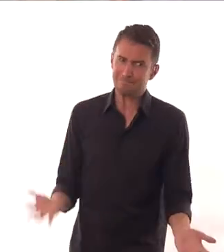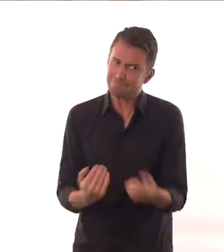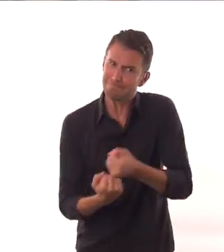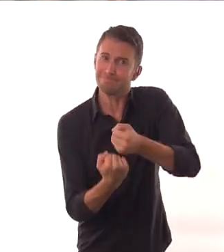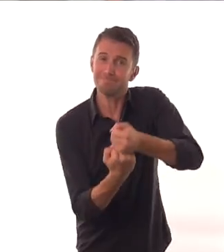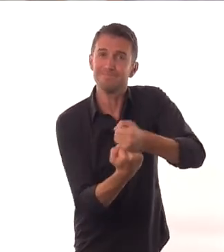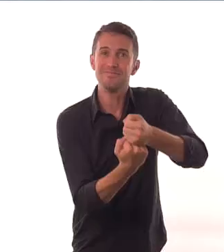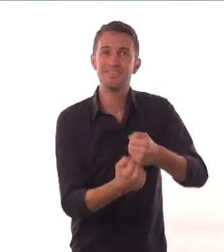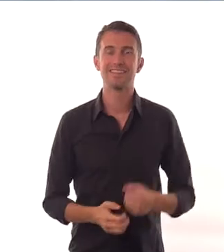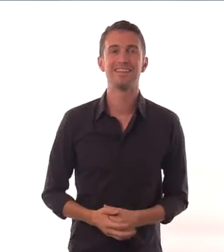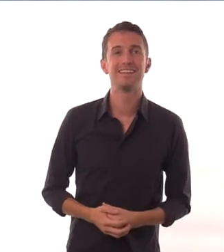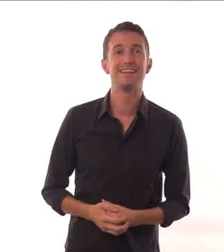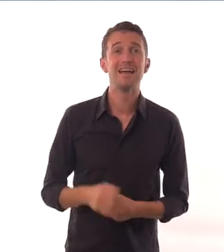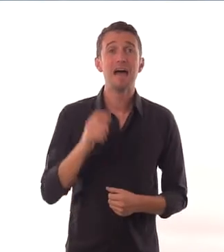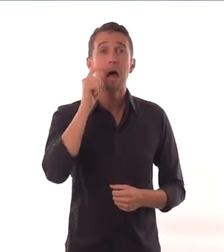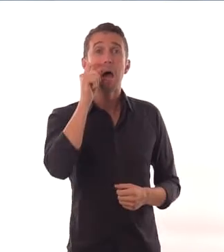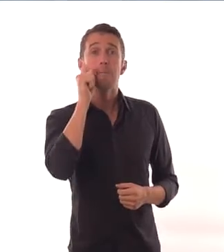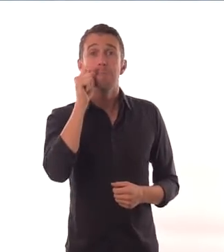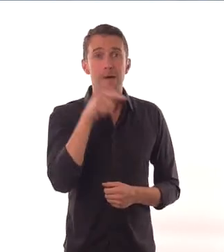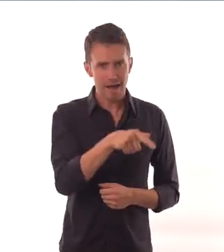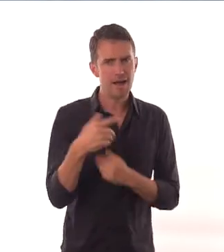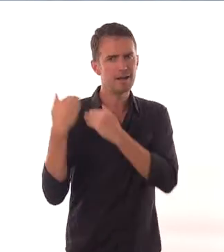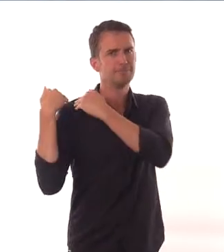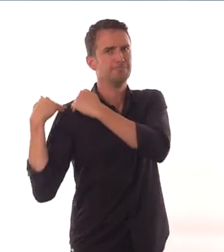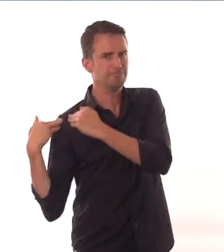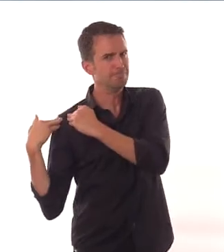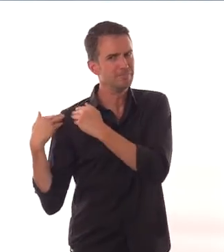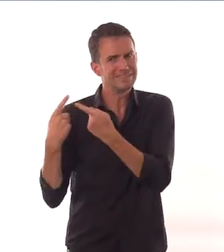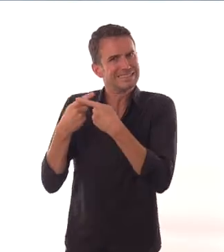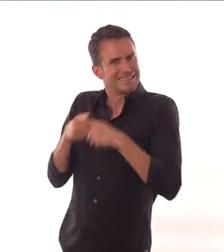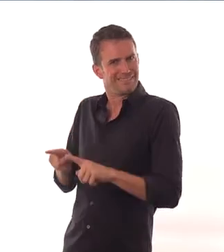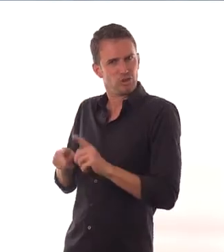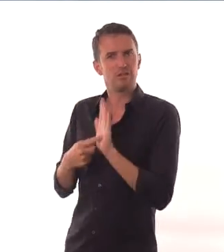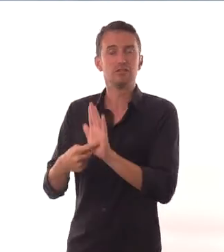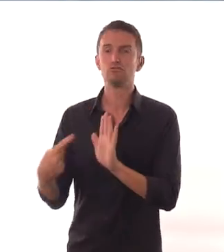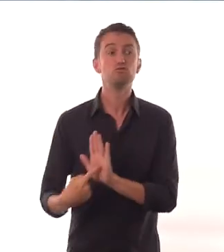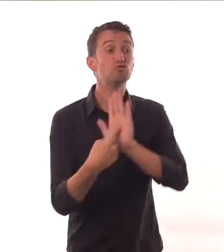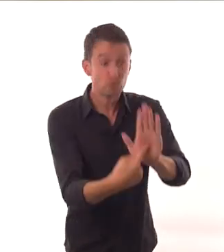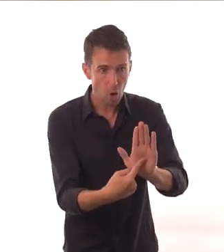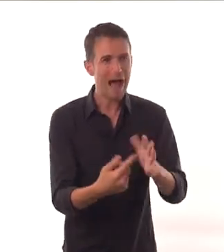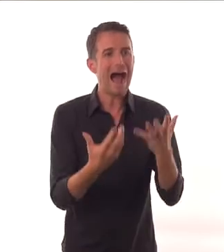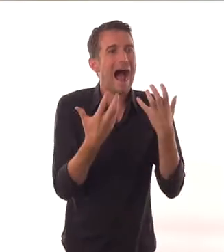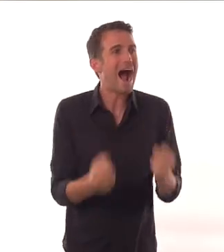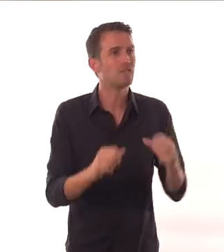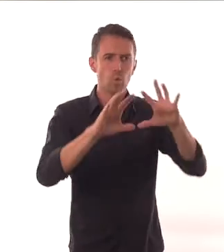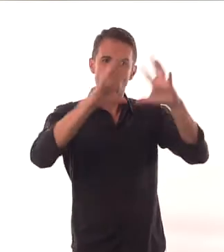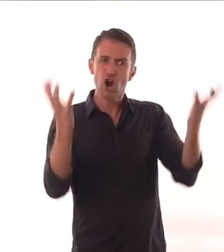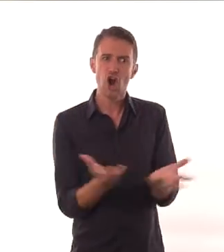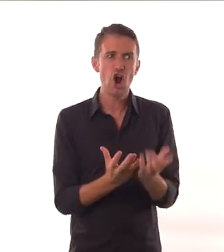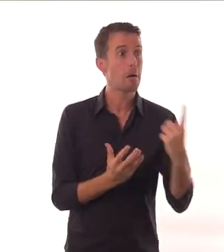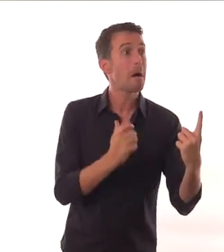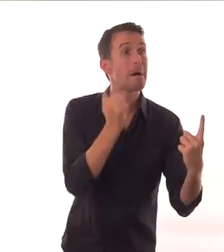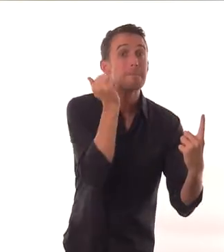The role of the father is fundamental role and different. It is a role of showing to the children that there is a